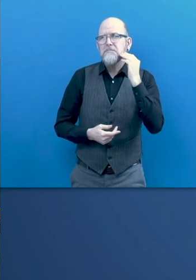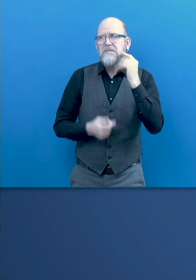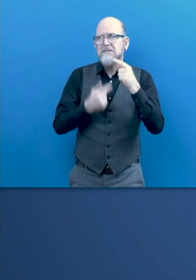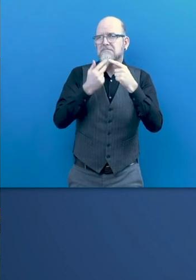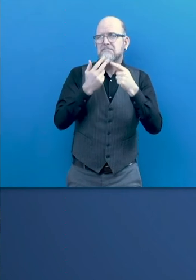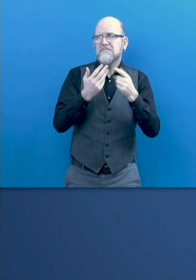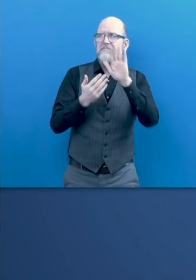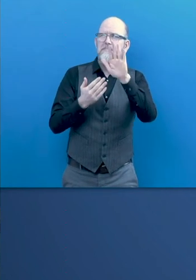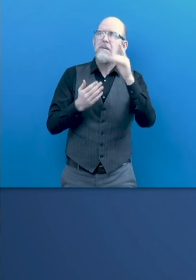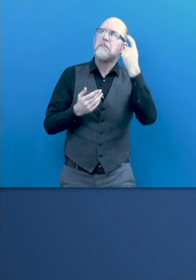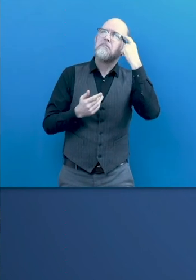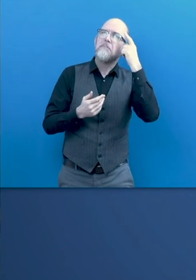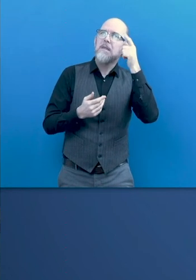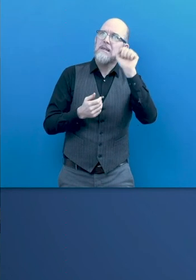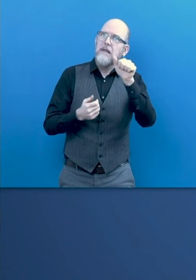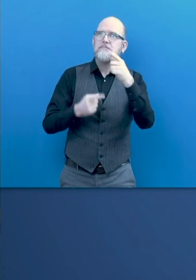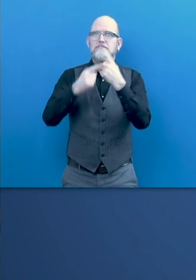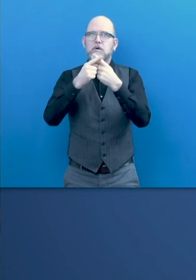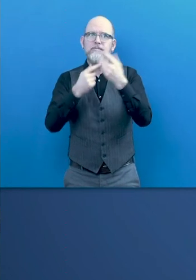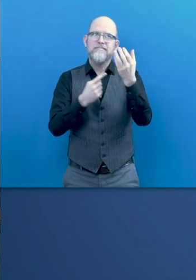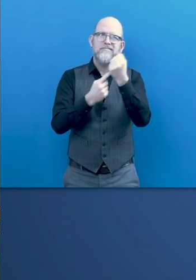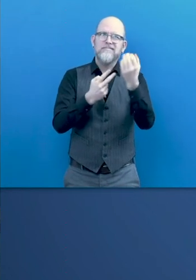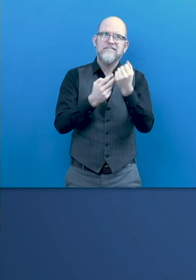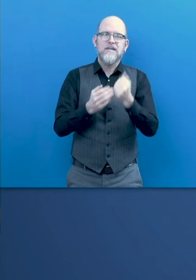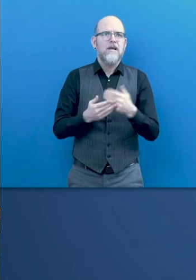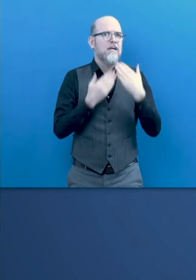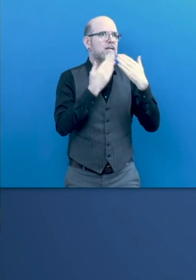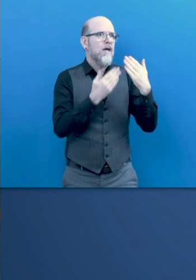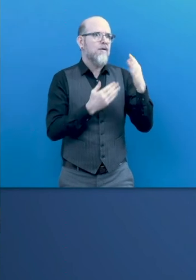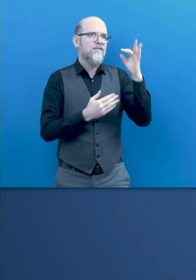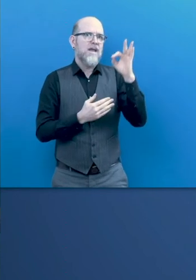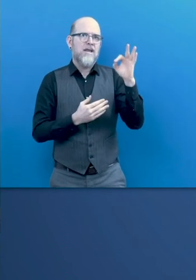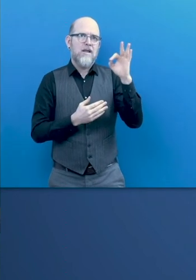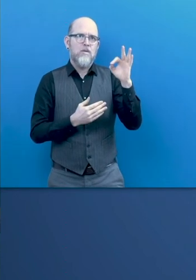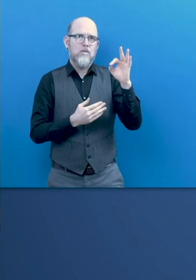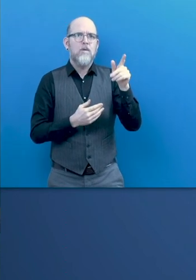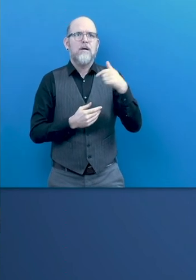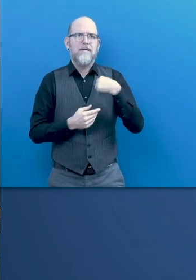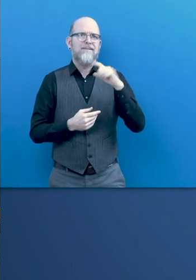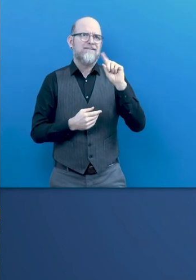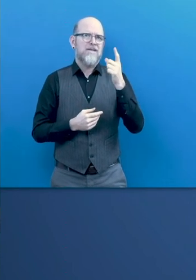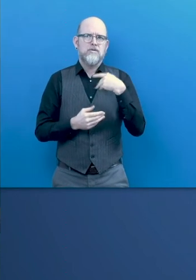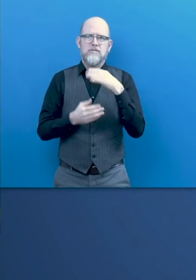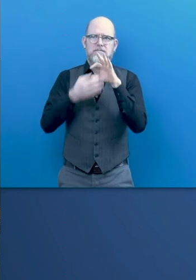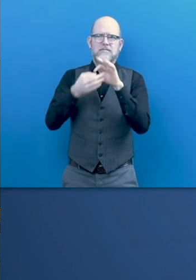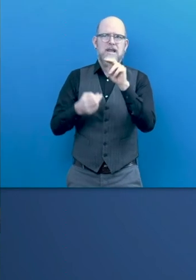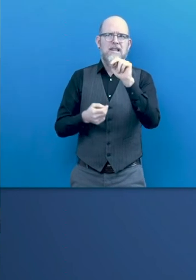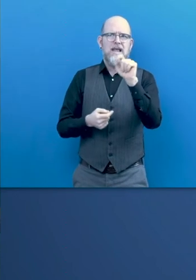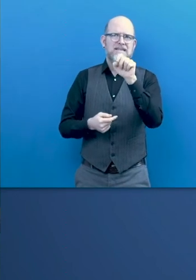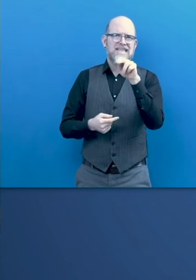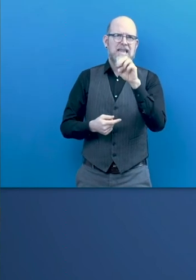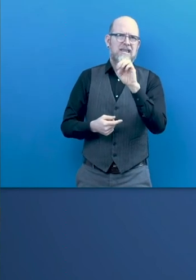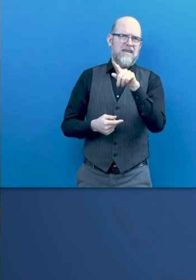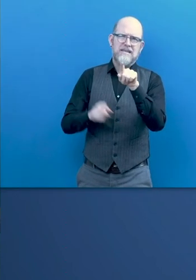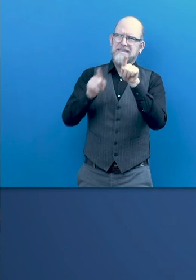you very much, Fernando. Firstly, I'd really like to agree with Nazarene and to congratulate everyone on the